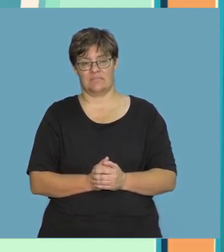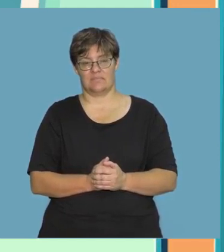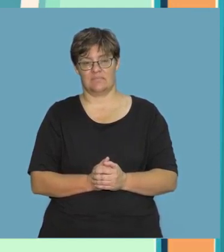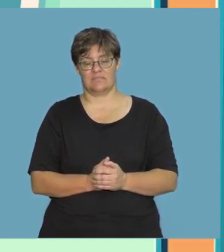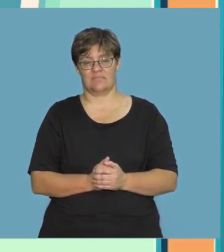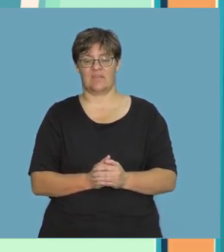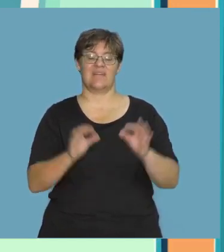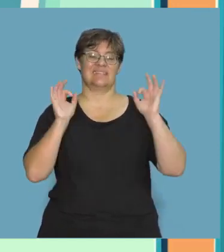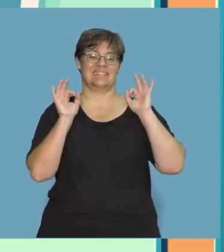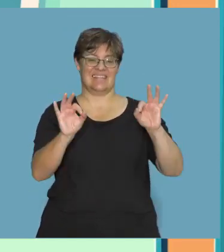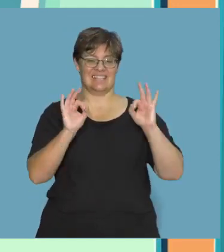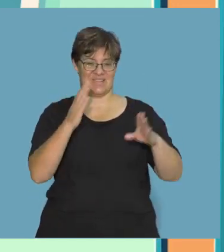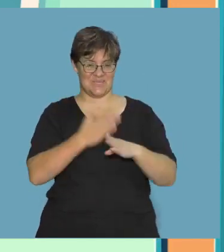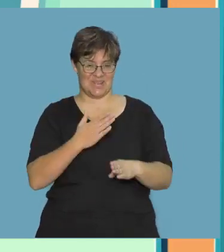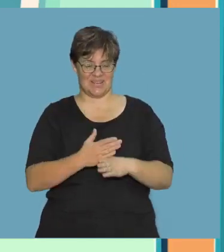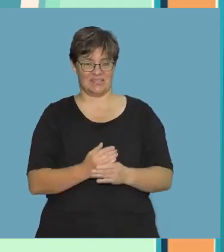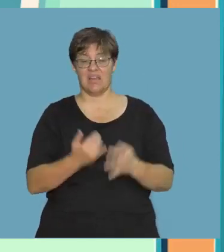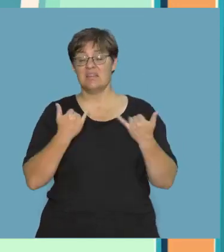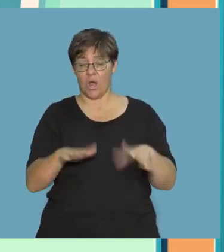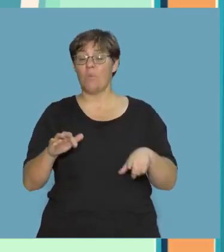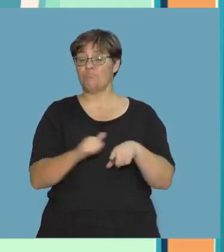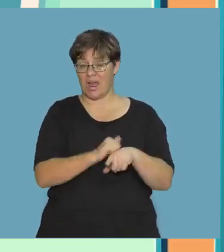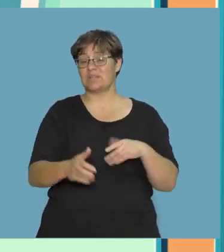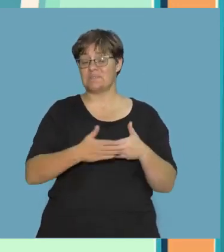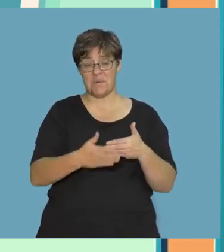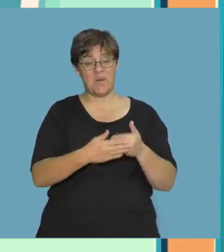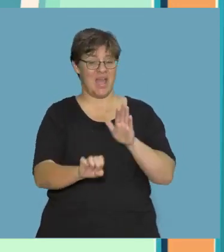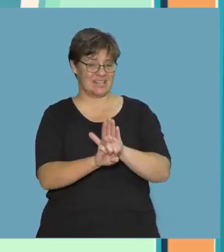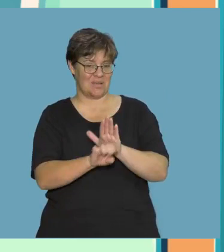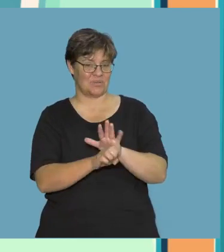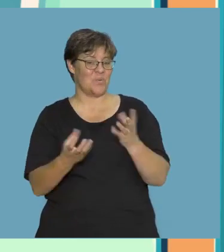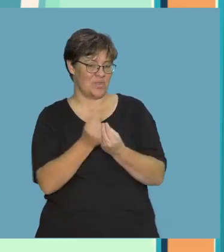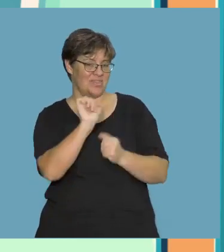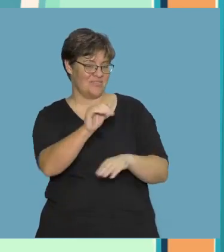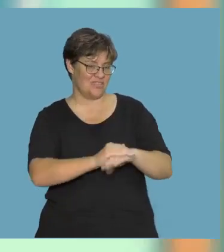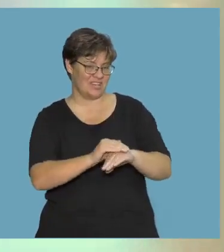Fantastic work! Now practice some more examples with a friend.